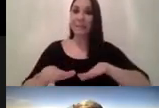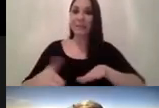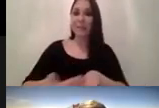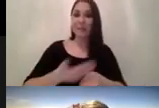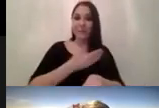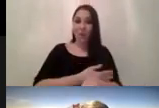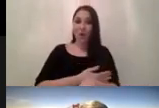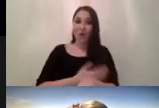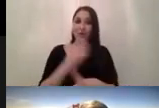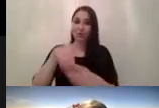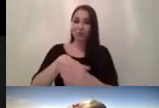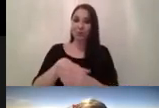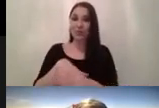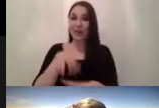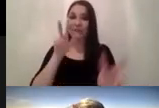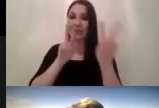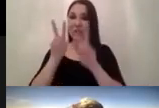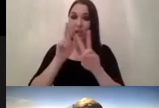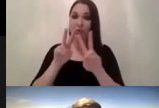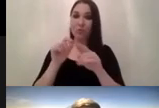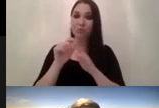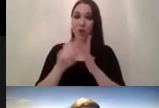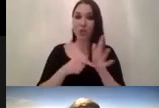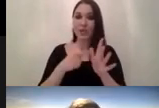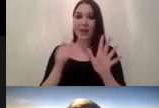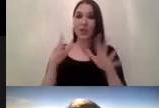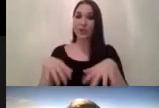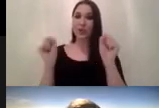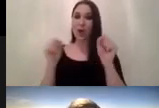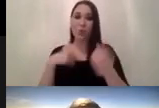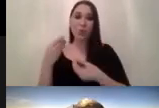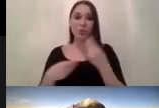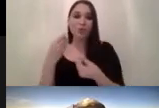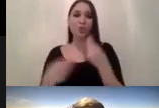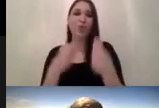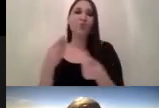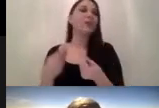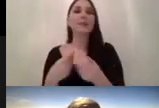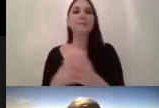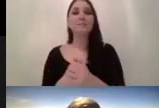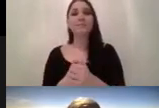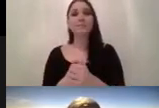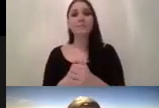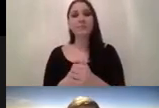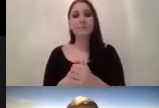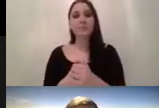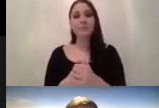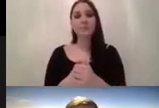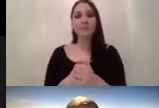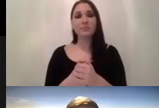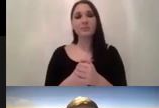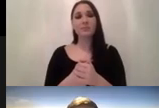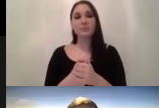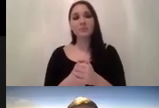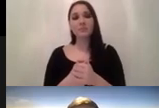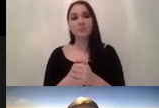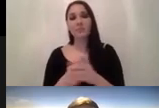project but before we get started let me start with a little story about um frederick taylor i'm i'm sure most of you have